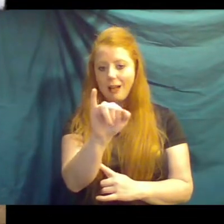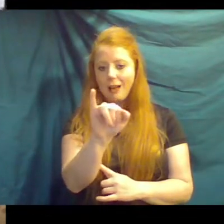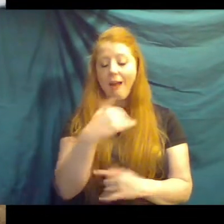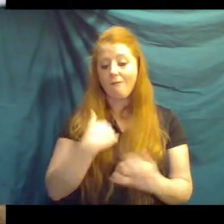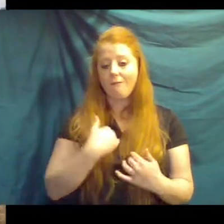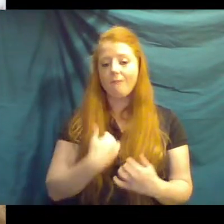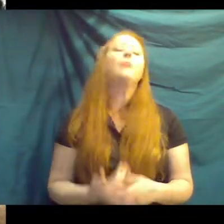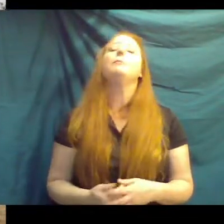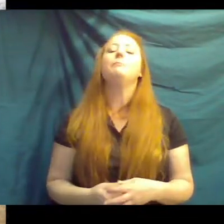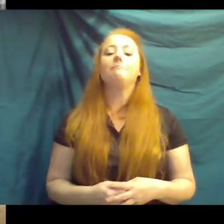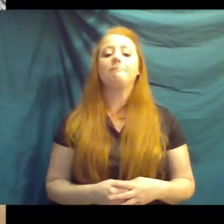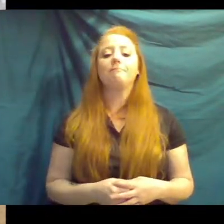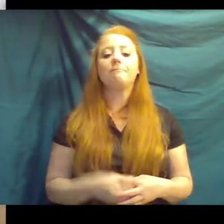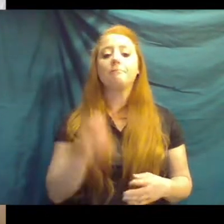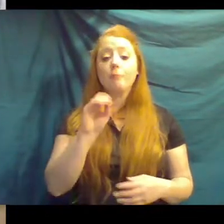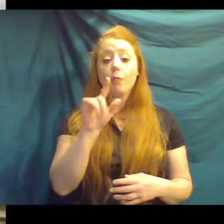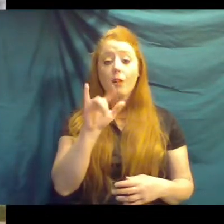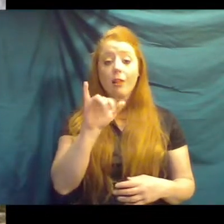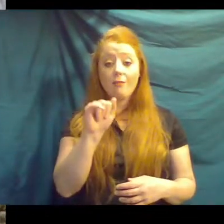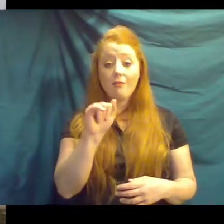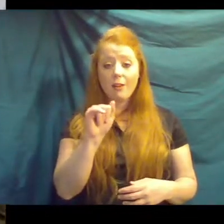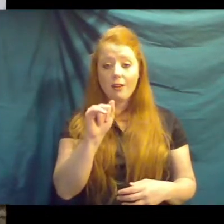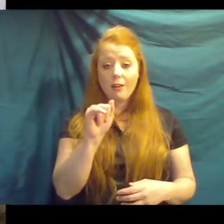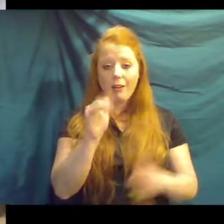Olivia asked if they make any sounds.